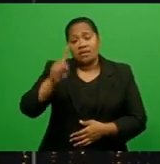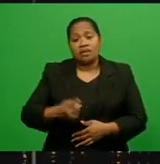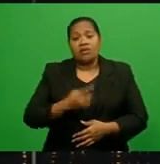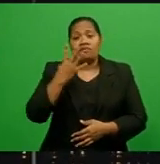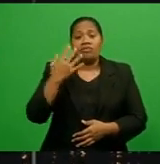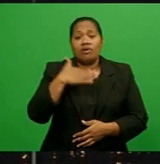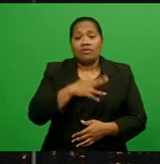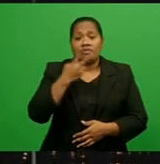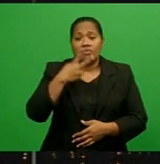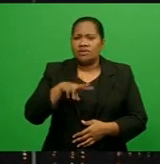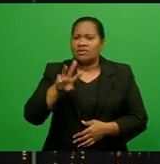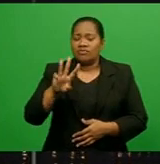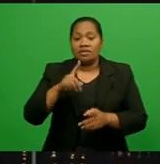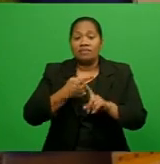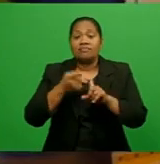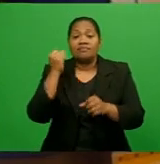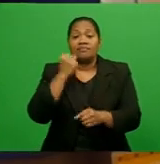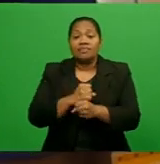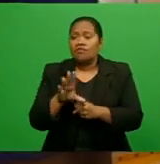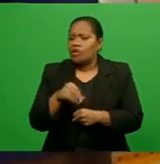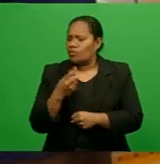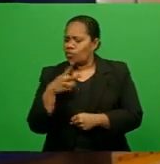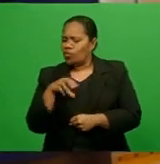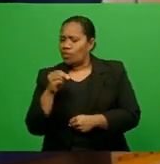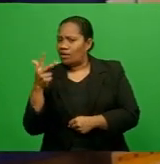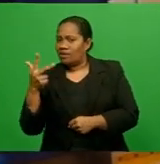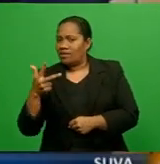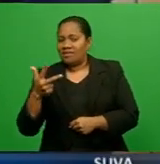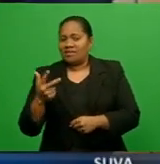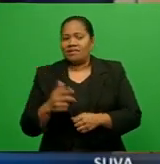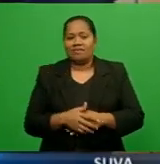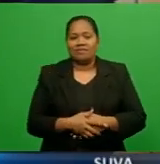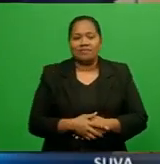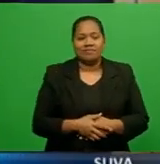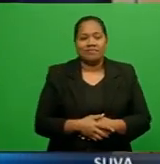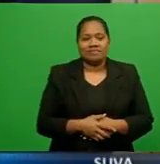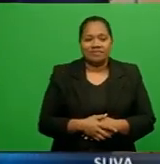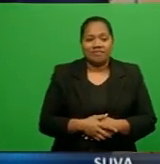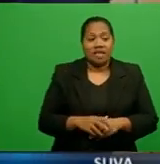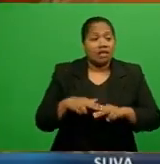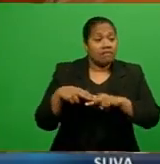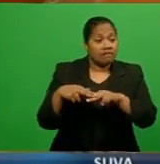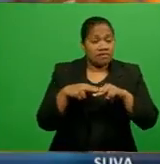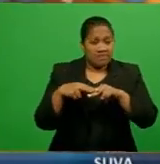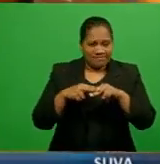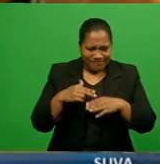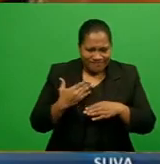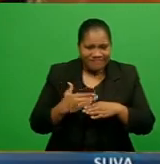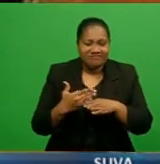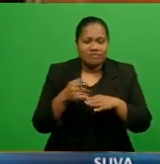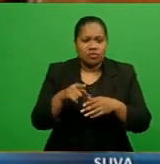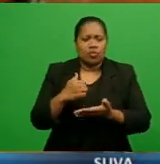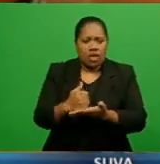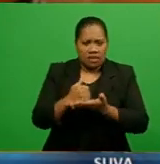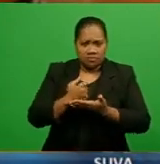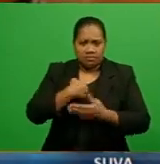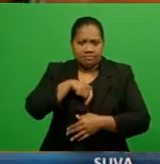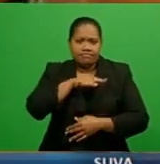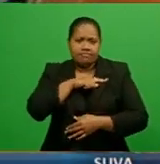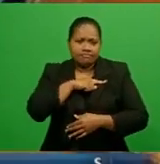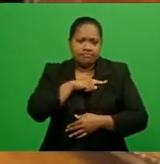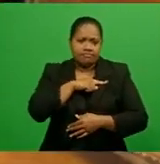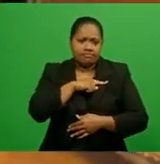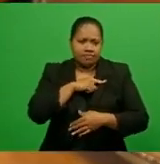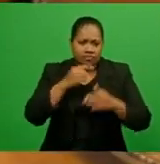kg from 2018. The Fiji Forward Initiative will assist us achieve the forecasted 7